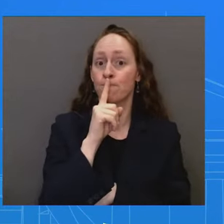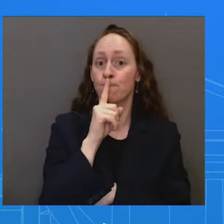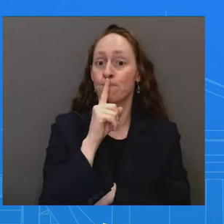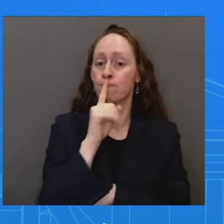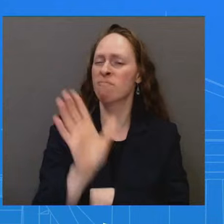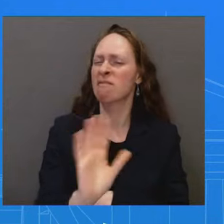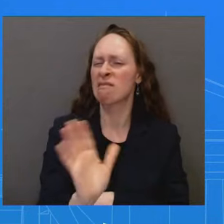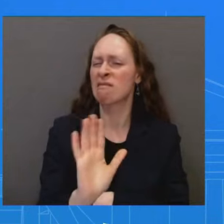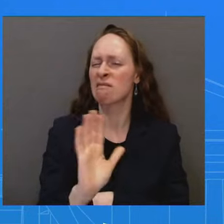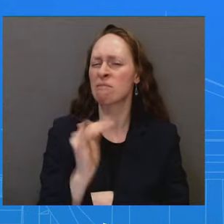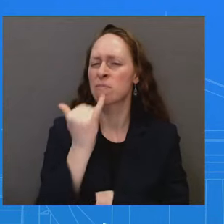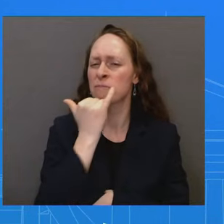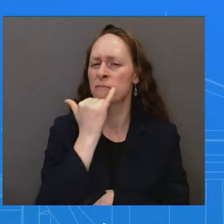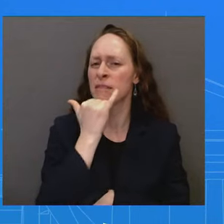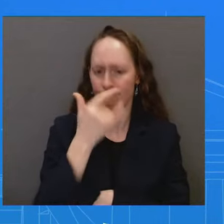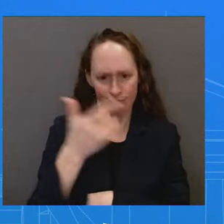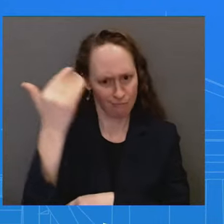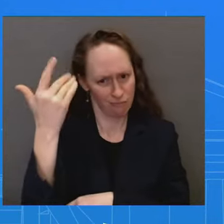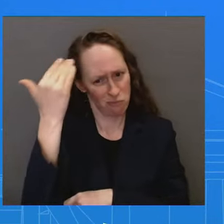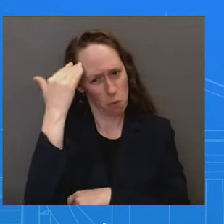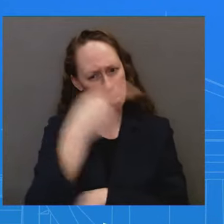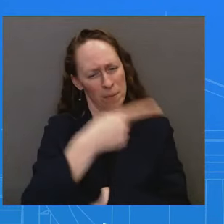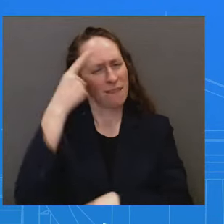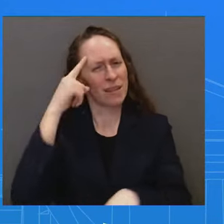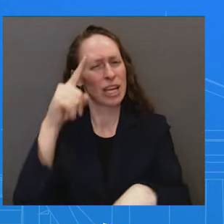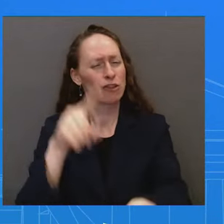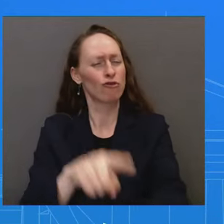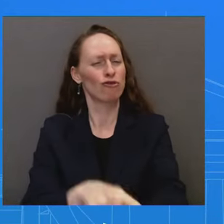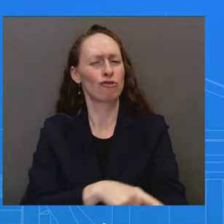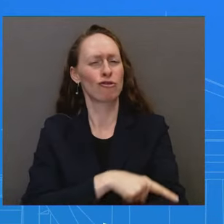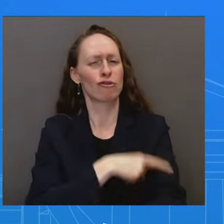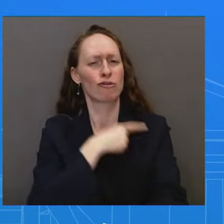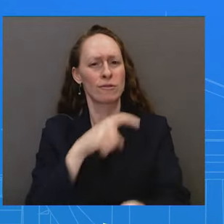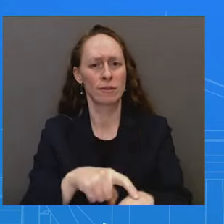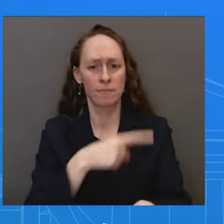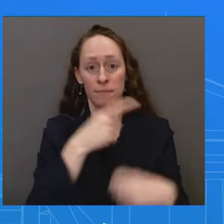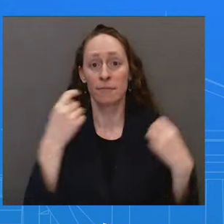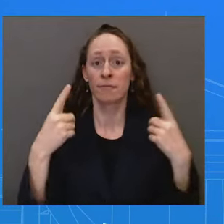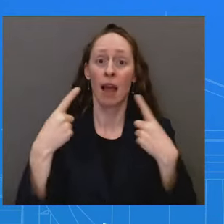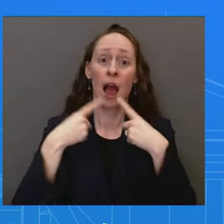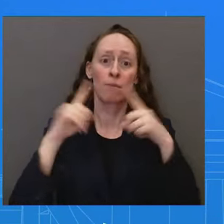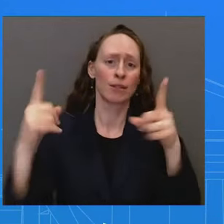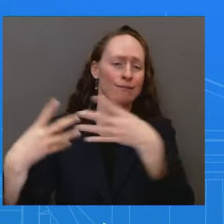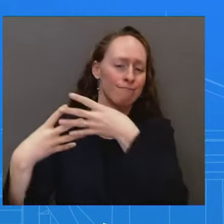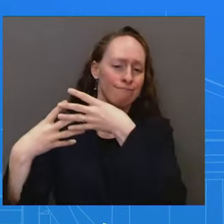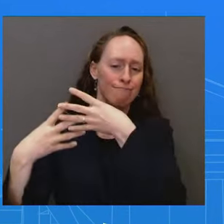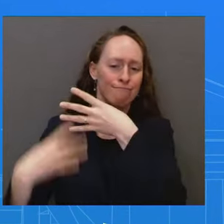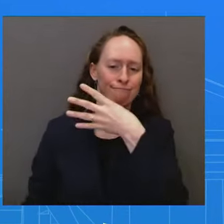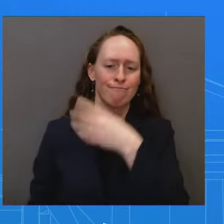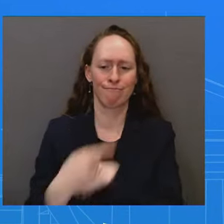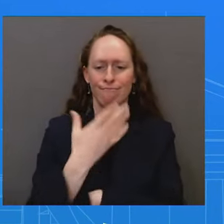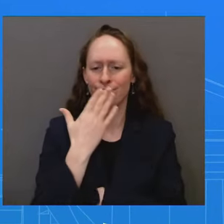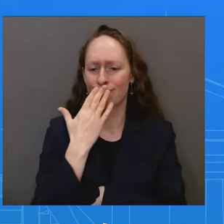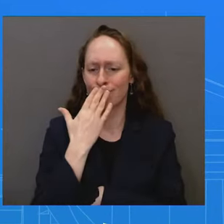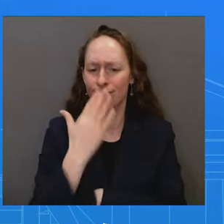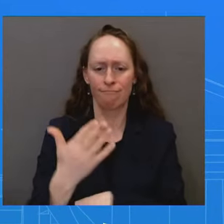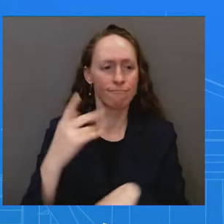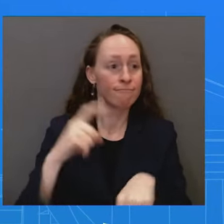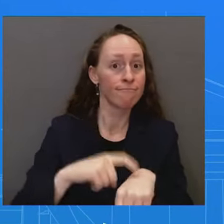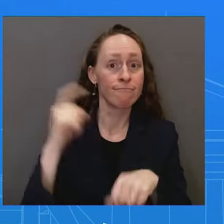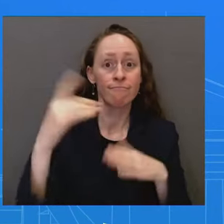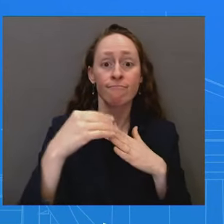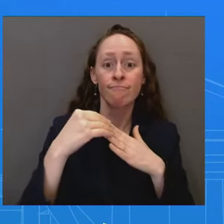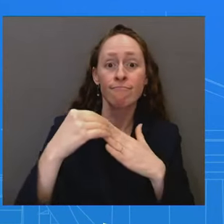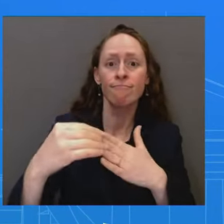issues since he has become secretary of defense. Whether that's helping lead the world in support for Ukraine, was Secretary Austin's idea to come up with a Ukraine